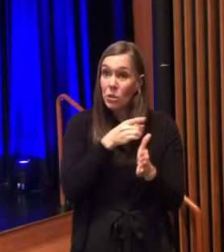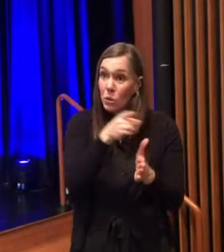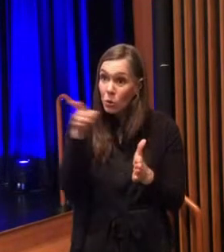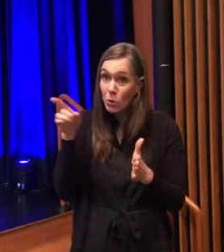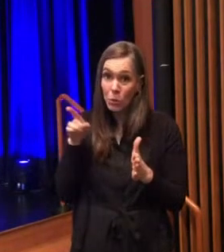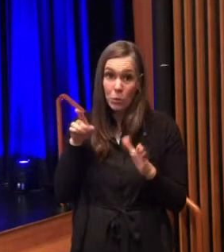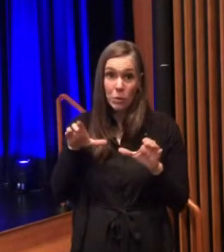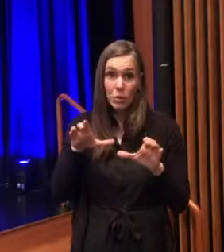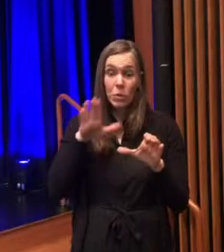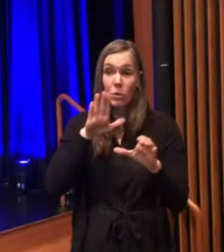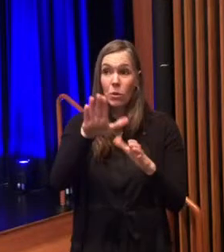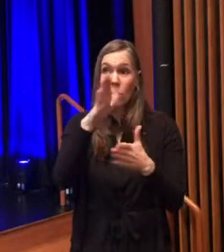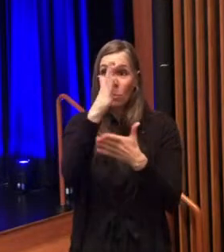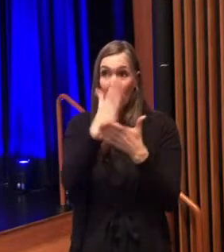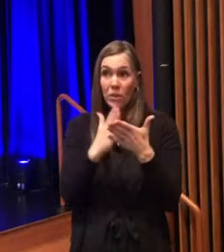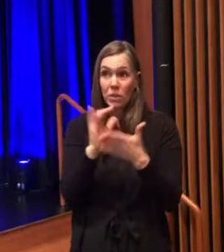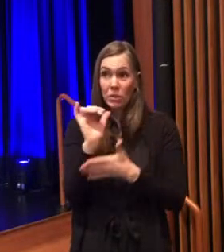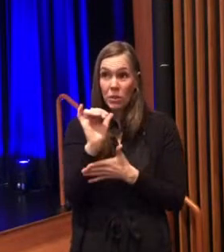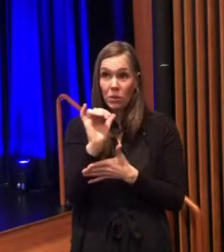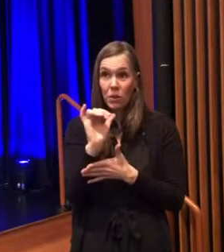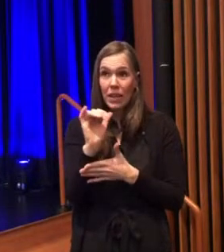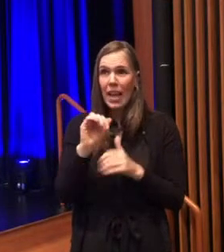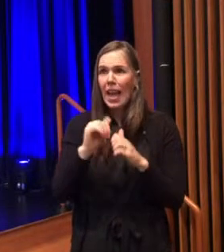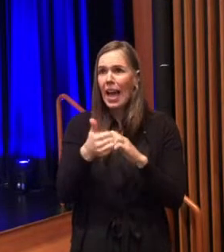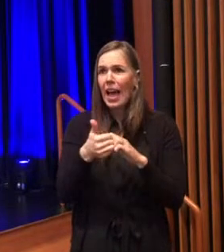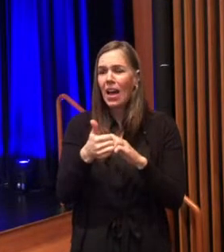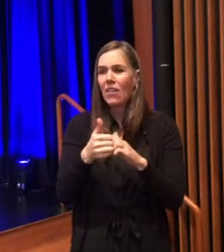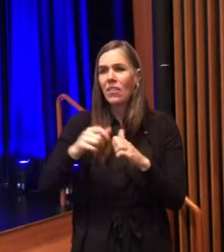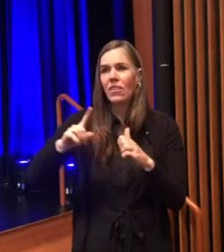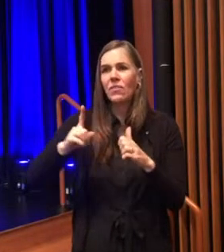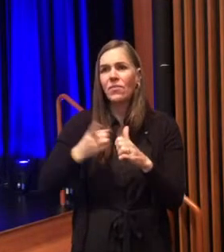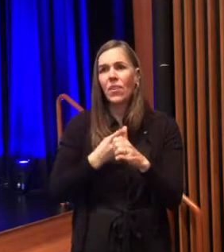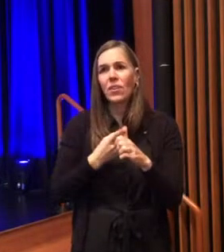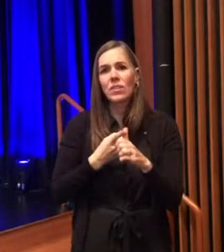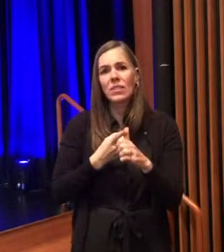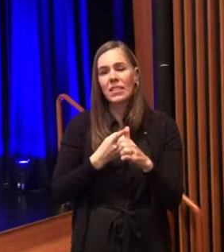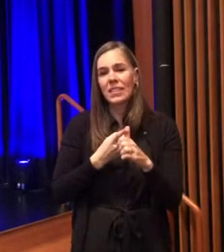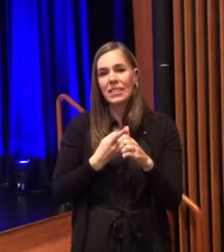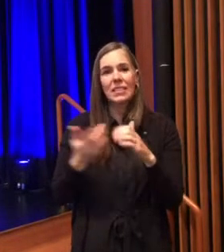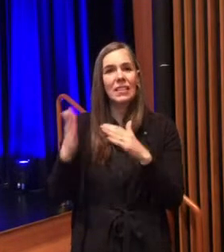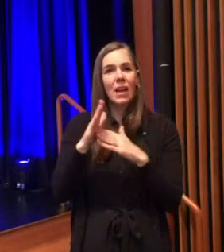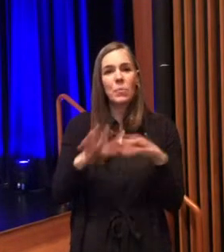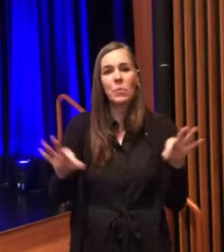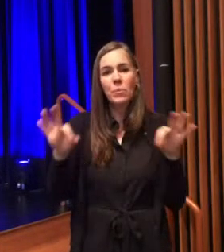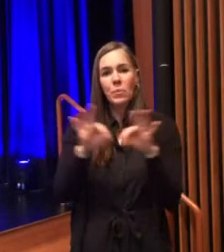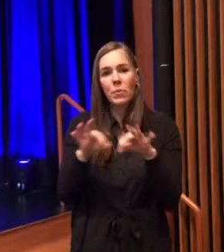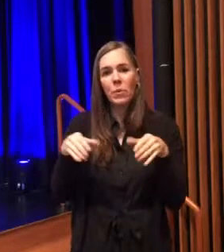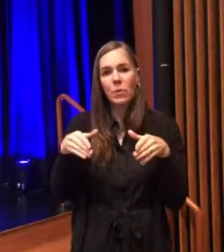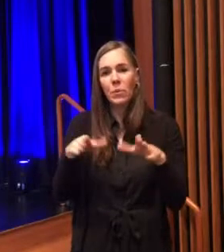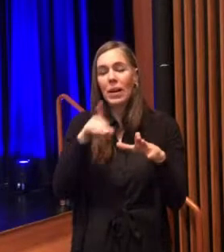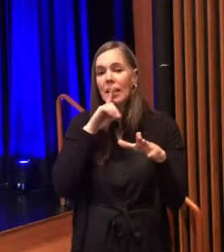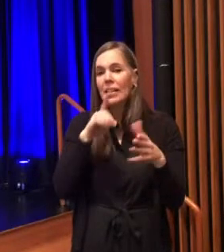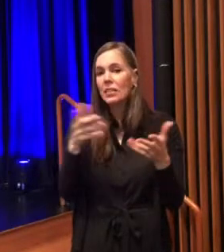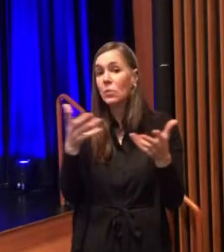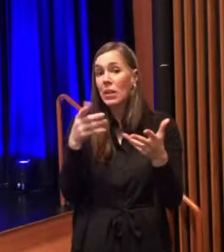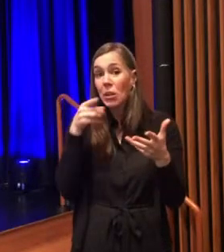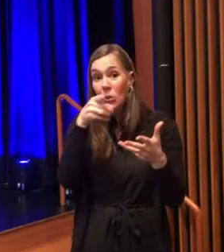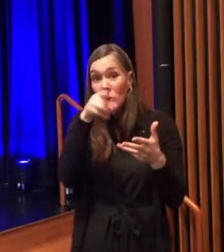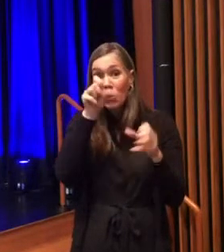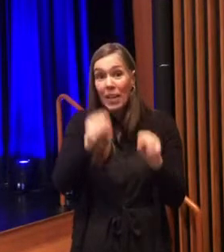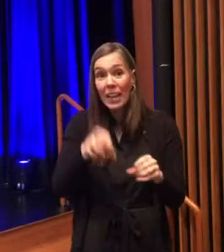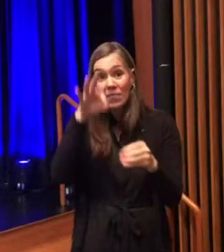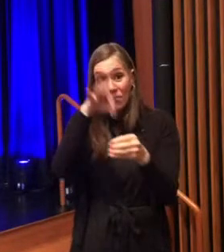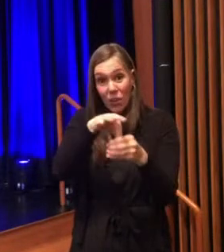and residents there are so many ways that you can do that but one of the most impactful ways is that you can vote